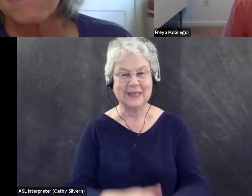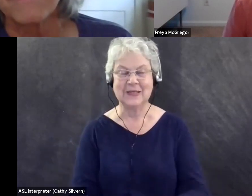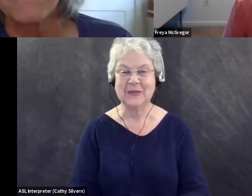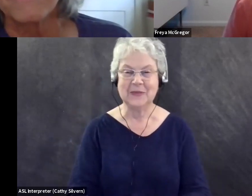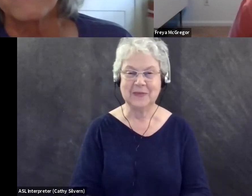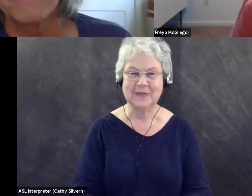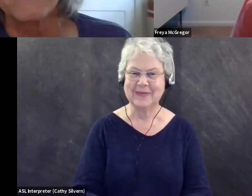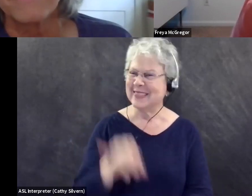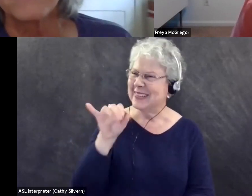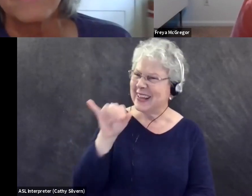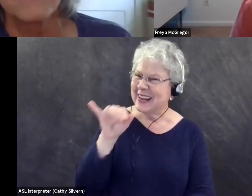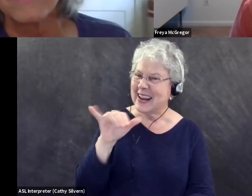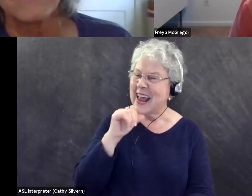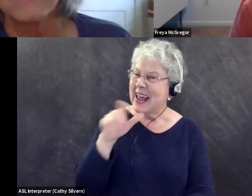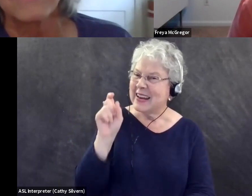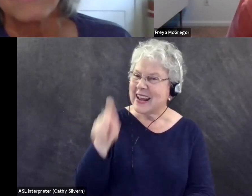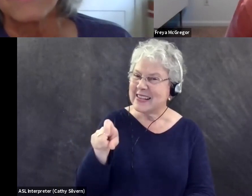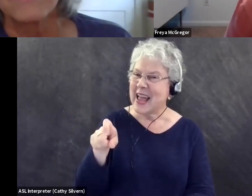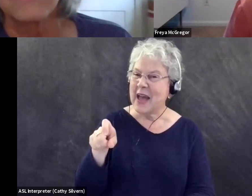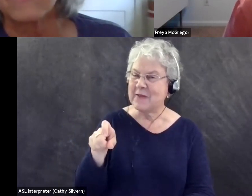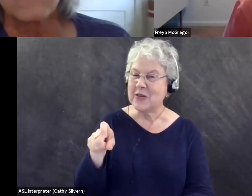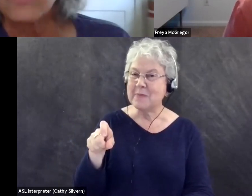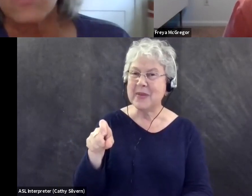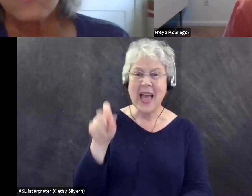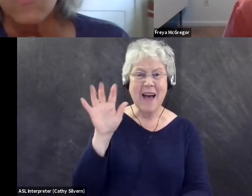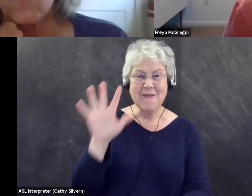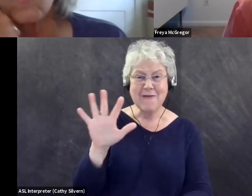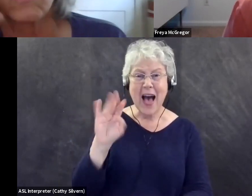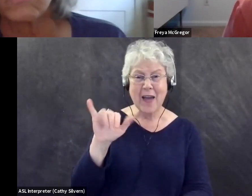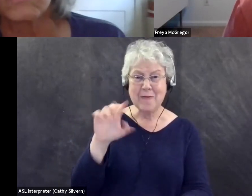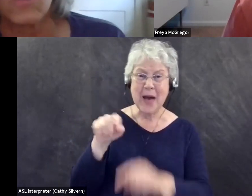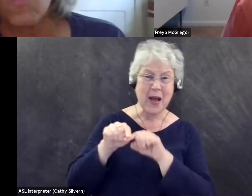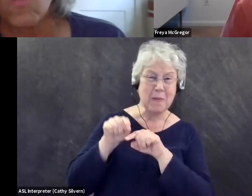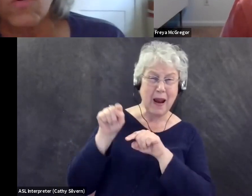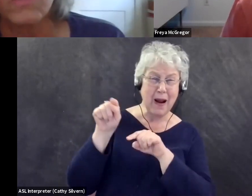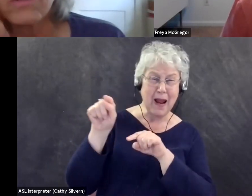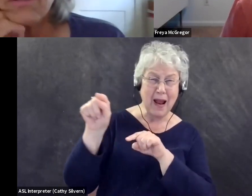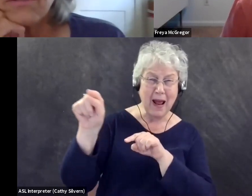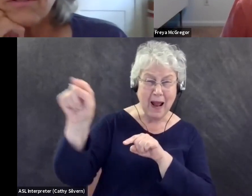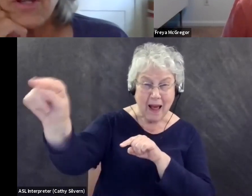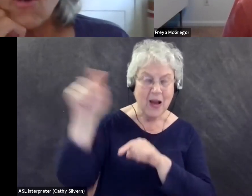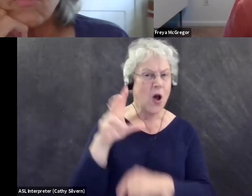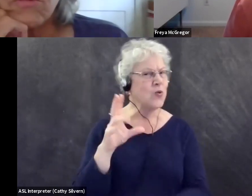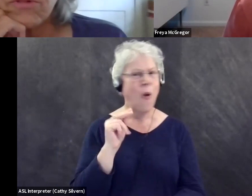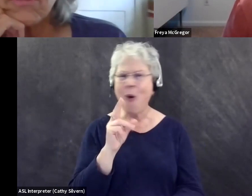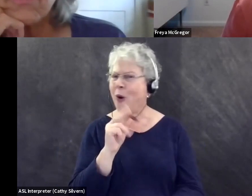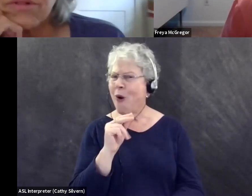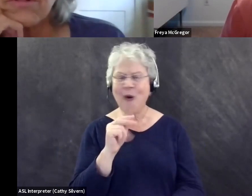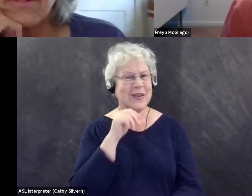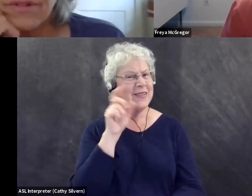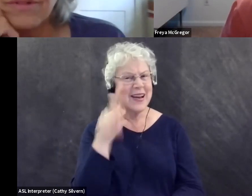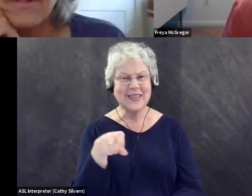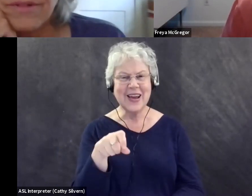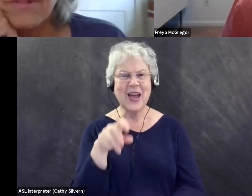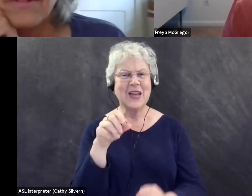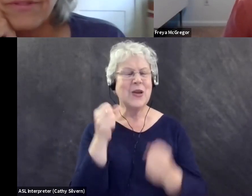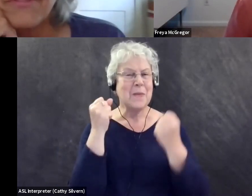Yeah. Yeah. And it doesn't necessarily have to be a five mile trek down a trail. No, no, there's no wrong way to enjoy wild